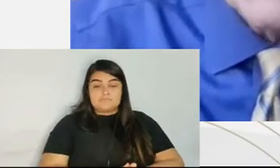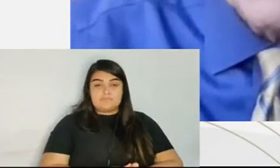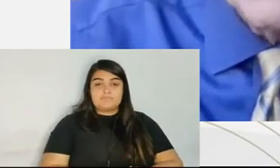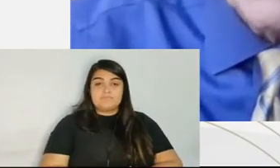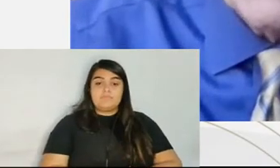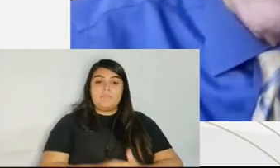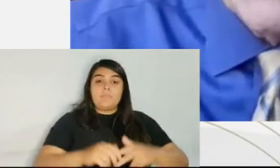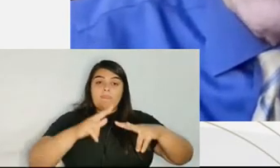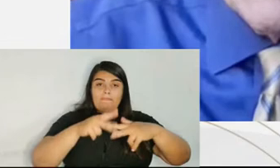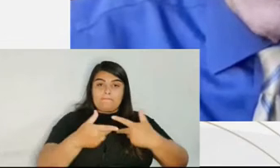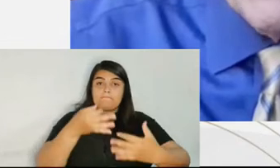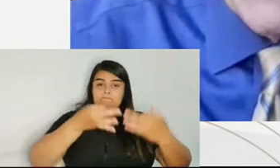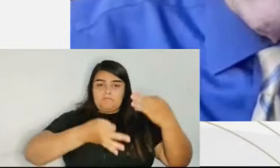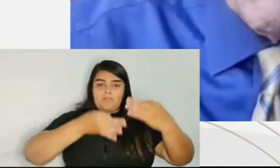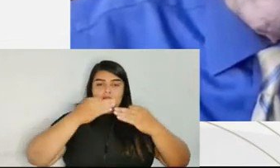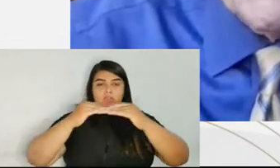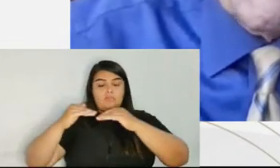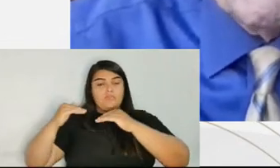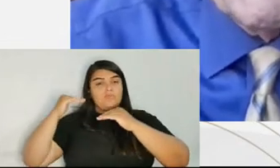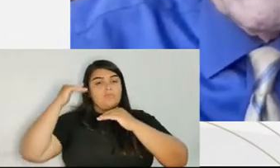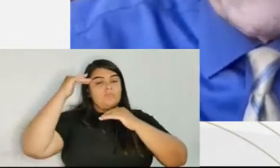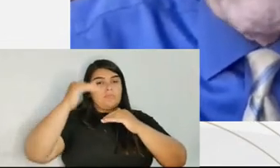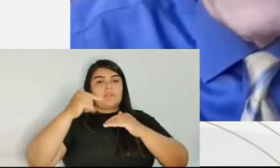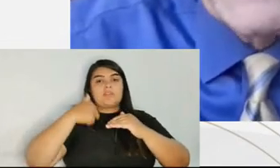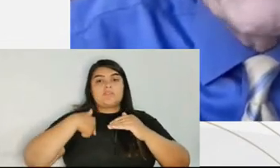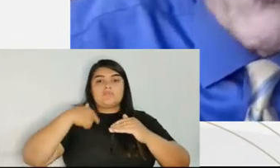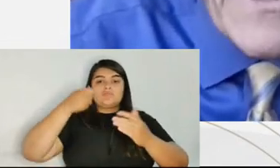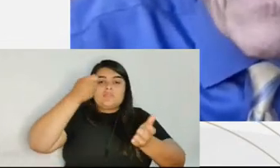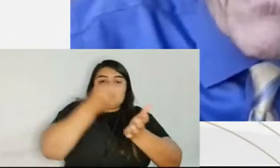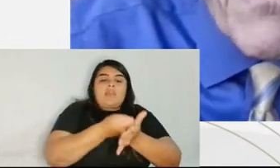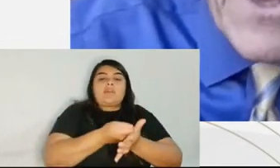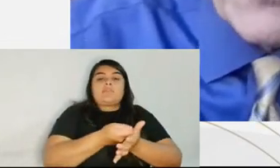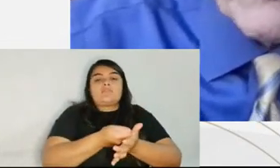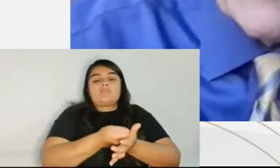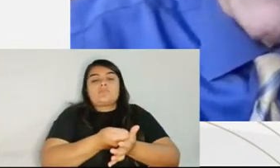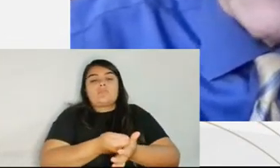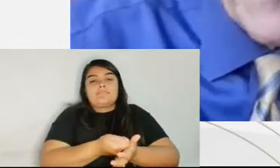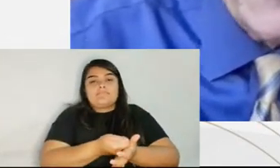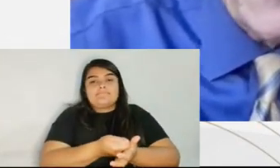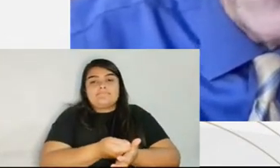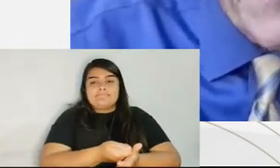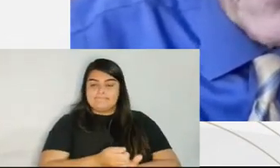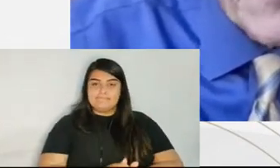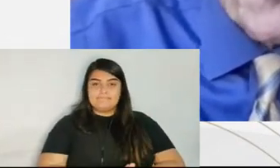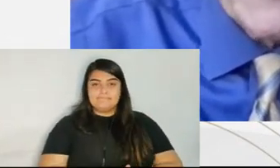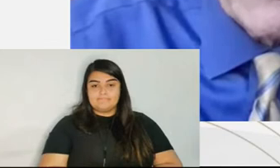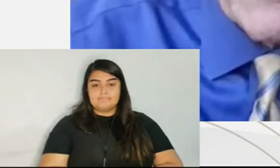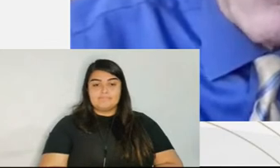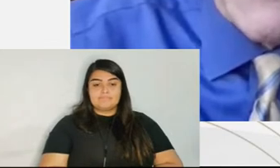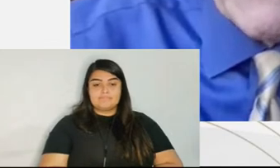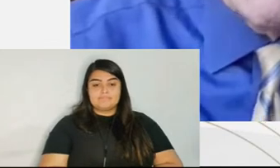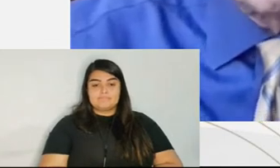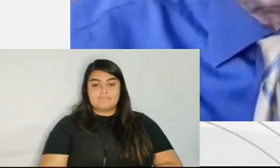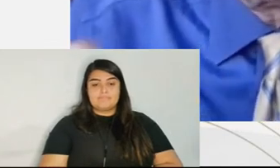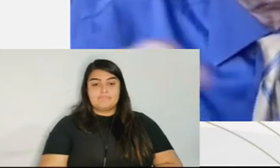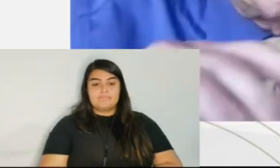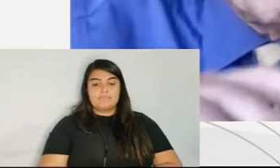were unconstitutional, and that they must be only advisory, that judges did have discretion